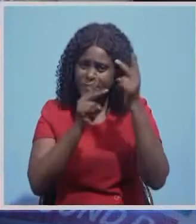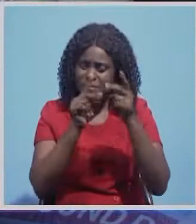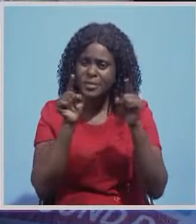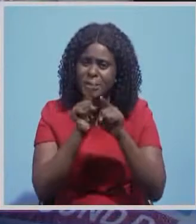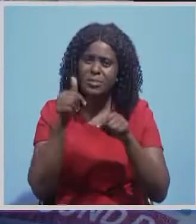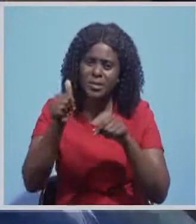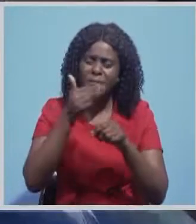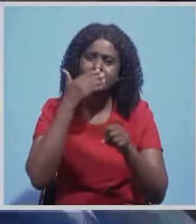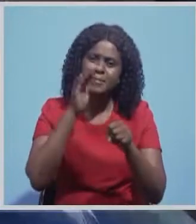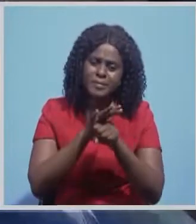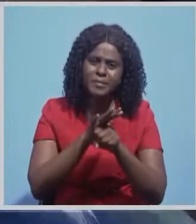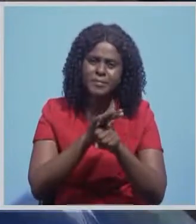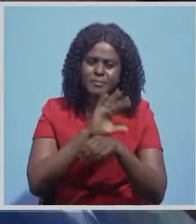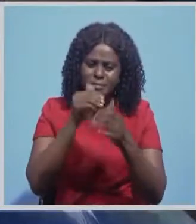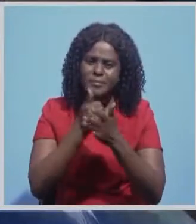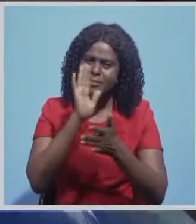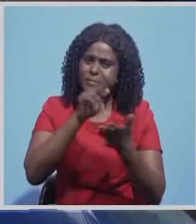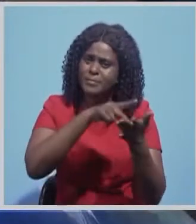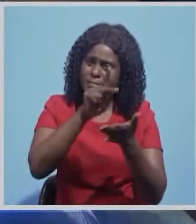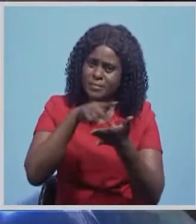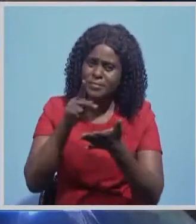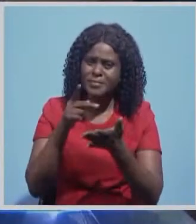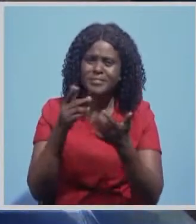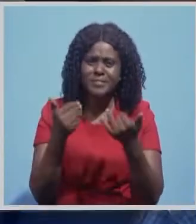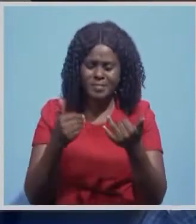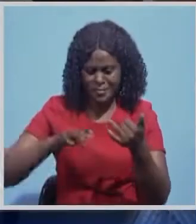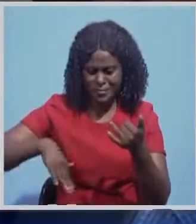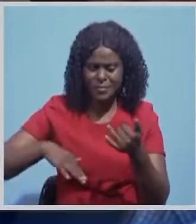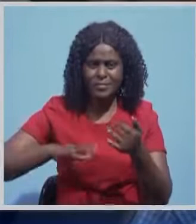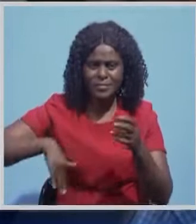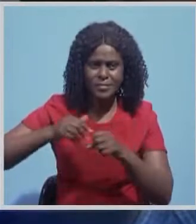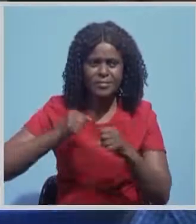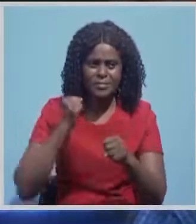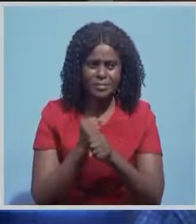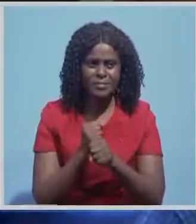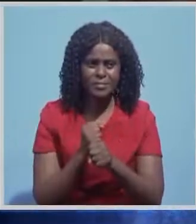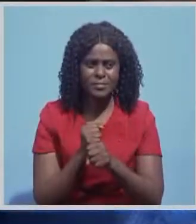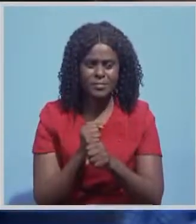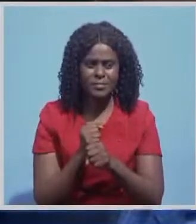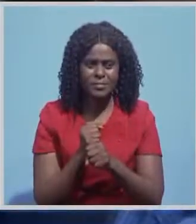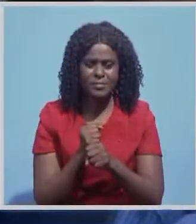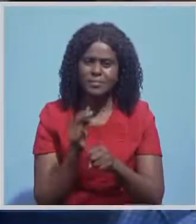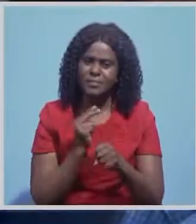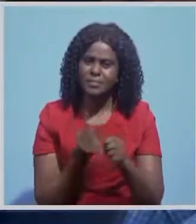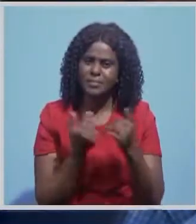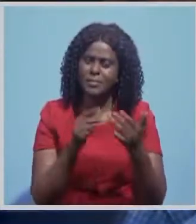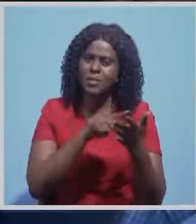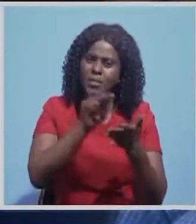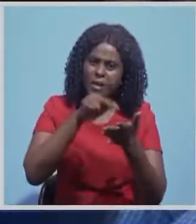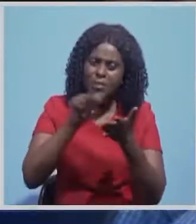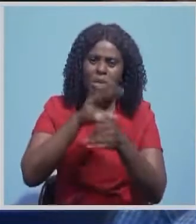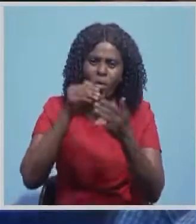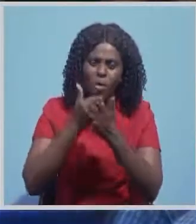assures agro-dealers that delayed payments are now a thing of the past. Last year, we paid them for the whole year,